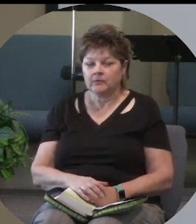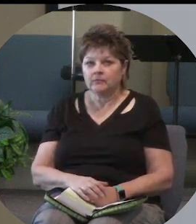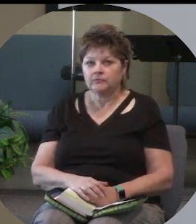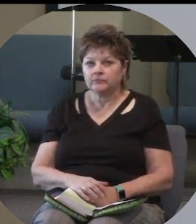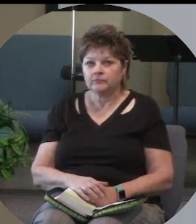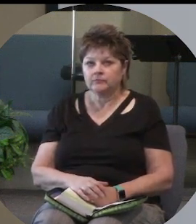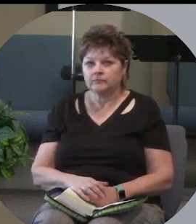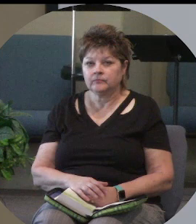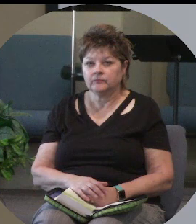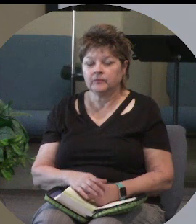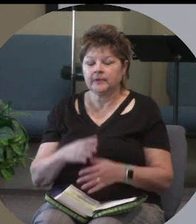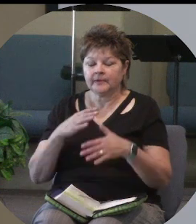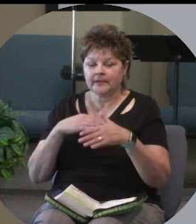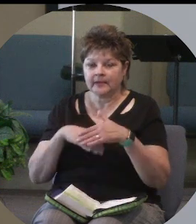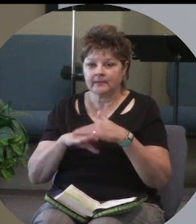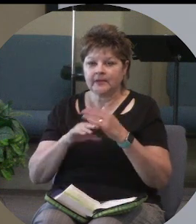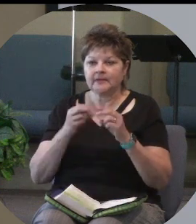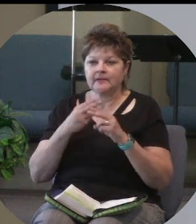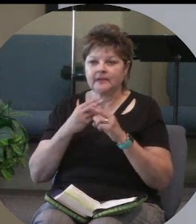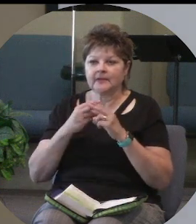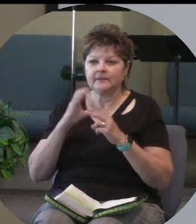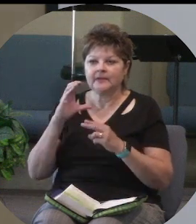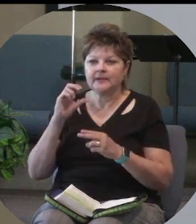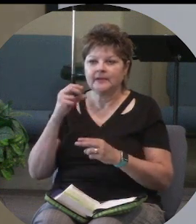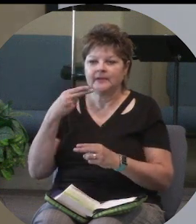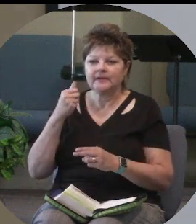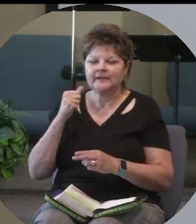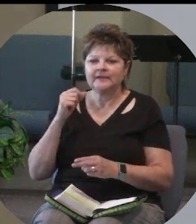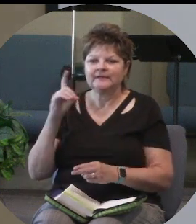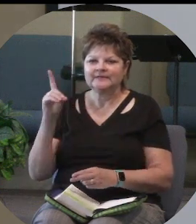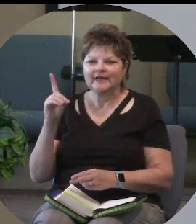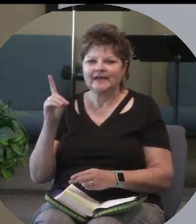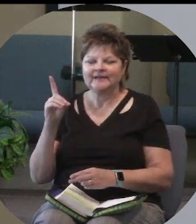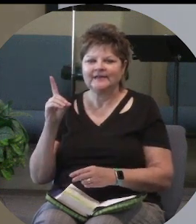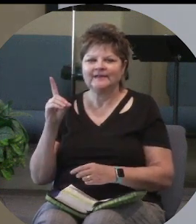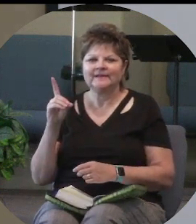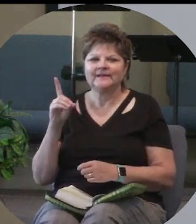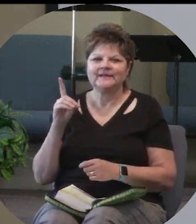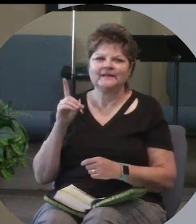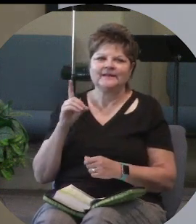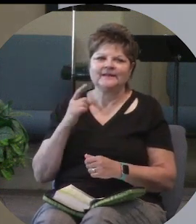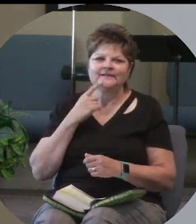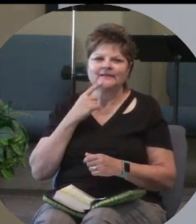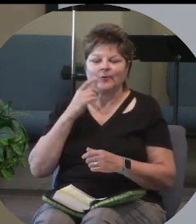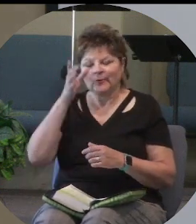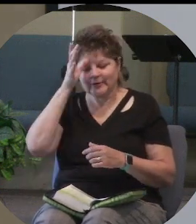I walked in Chad said yeah there's the man of the hour I said 15 minutes tops I think it's been 20